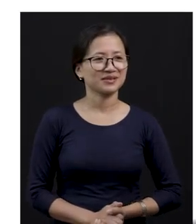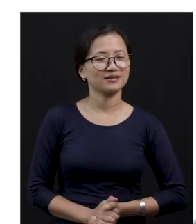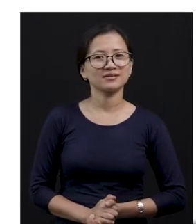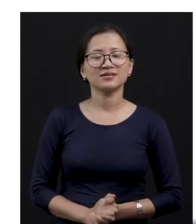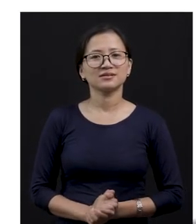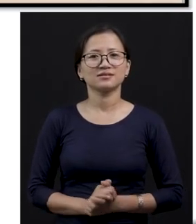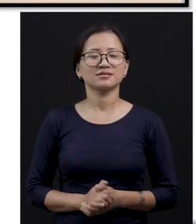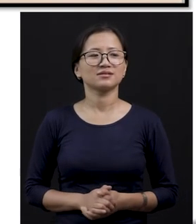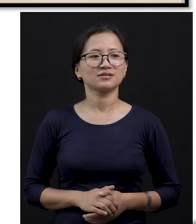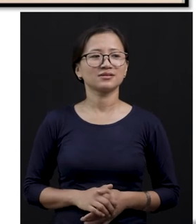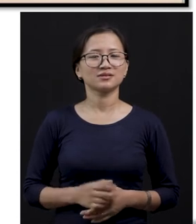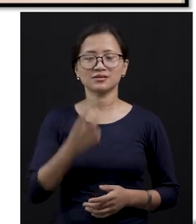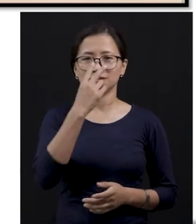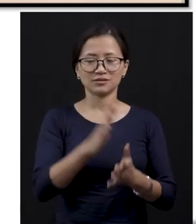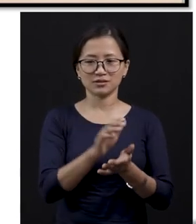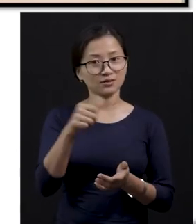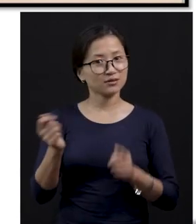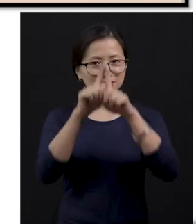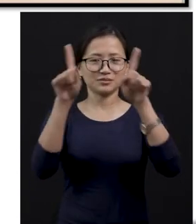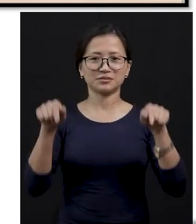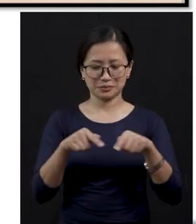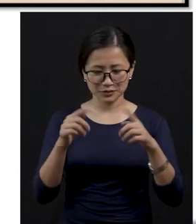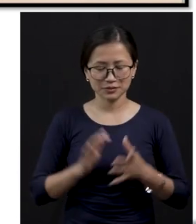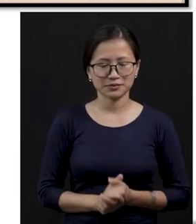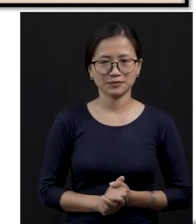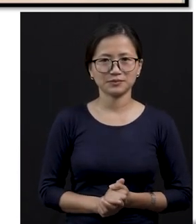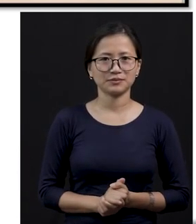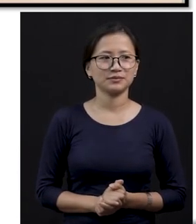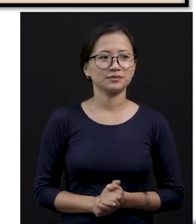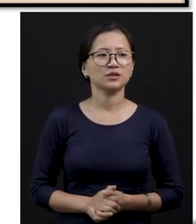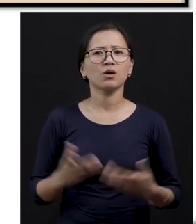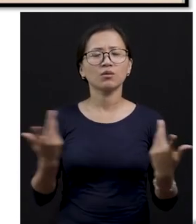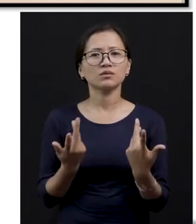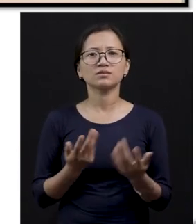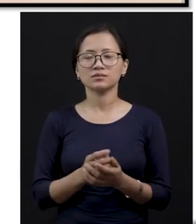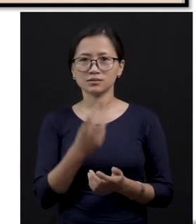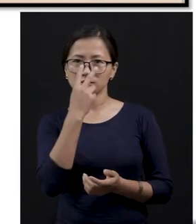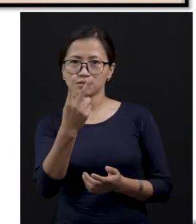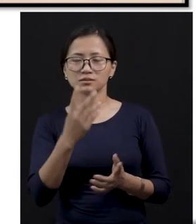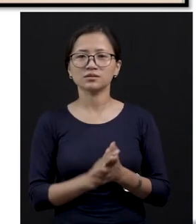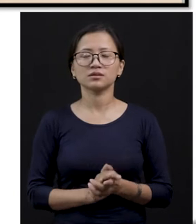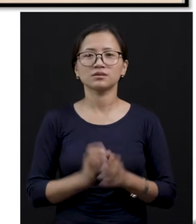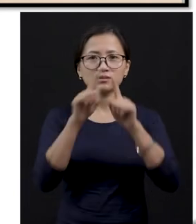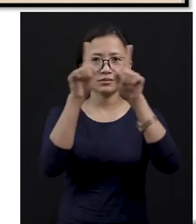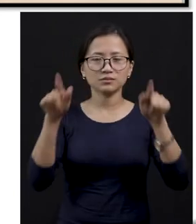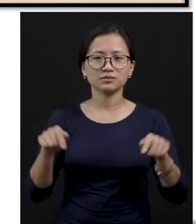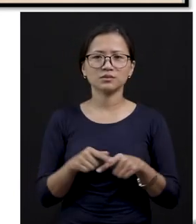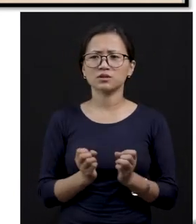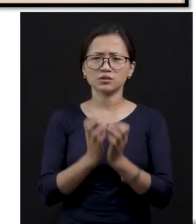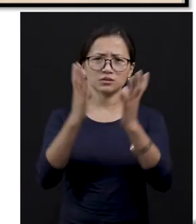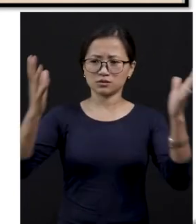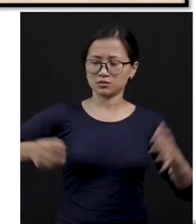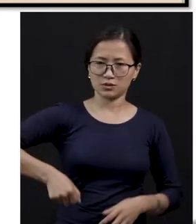Then, let us see another picture here. What are these children? You can see the picture of